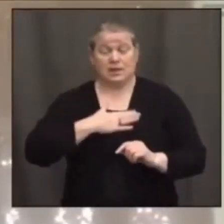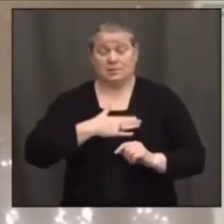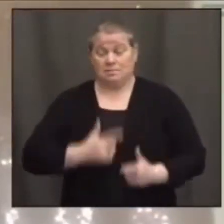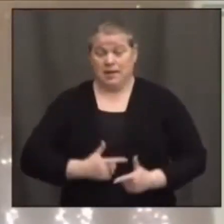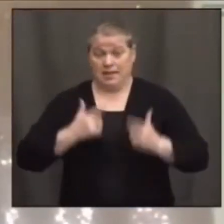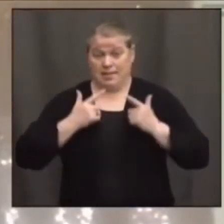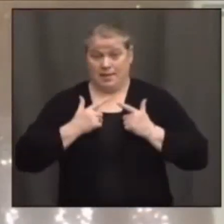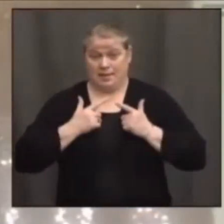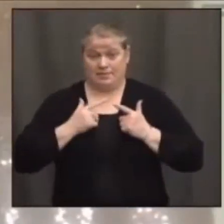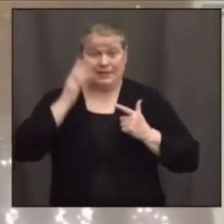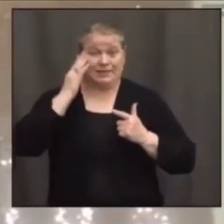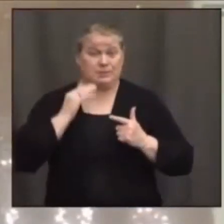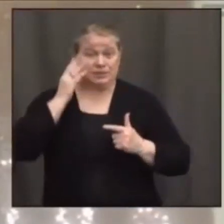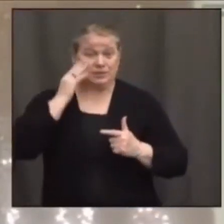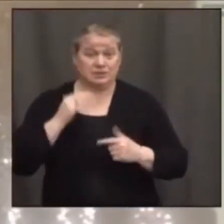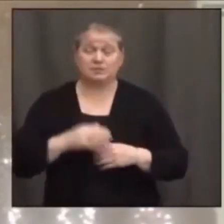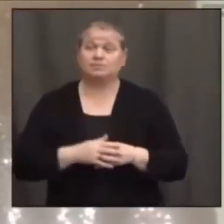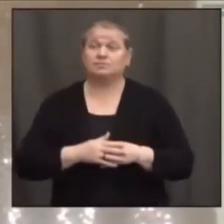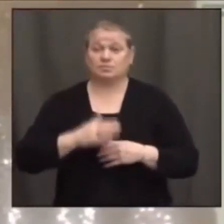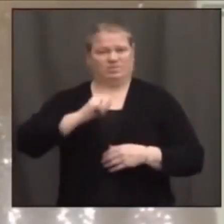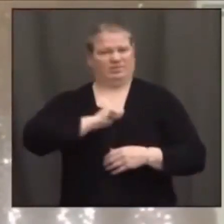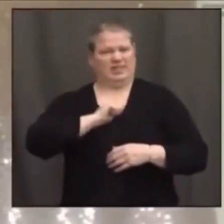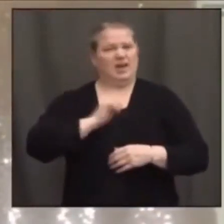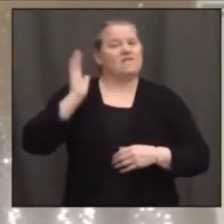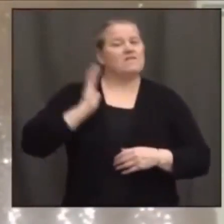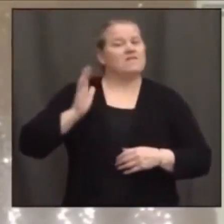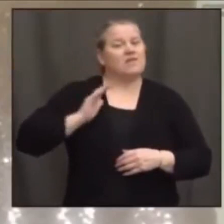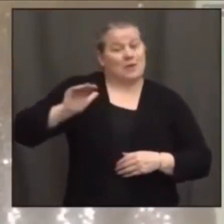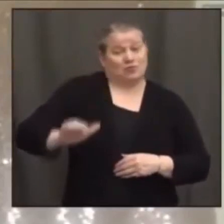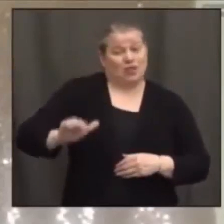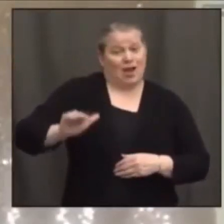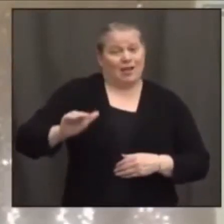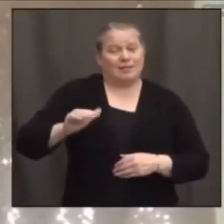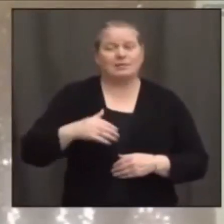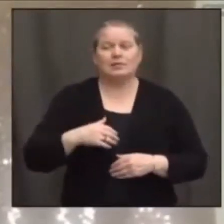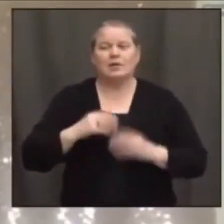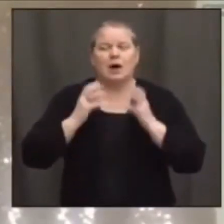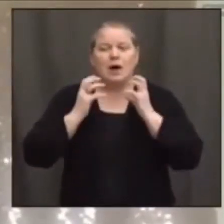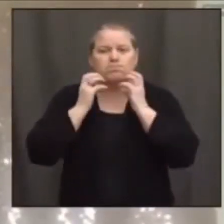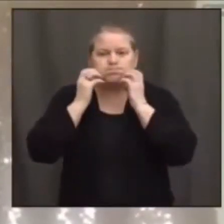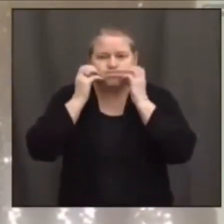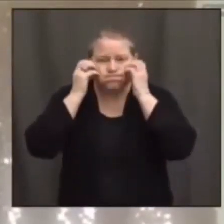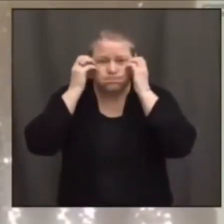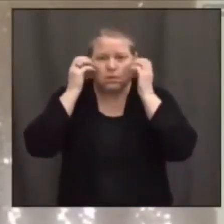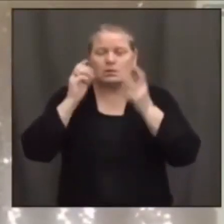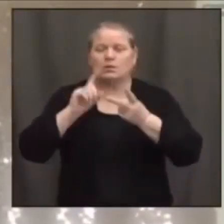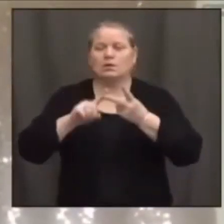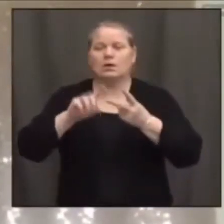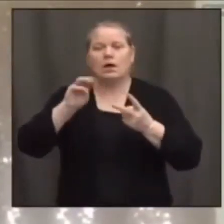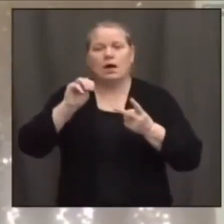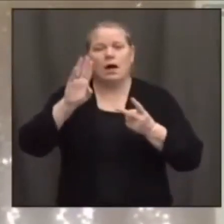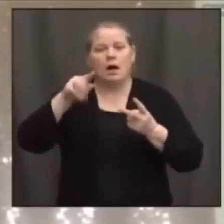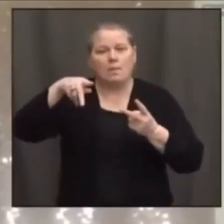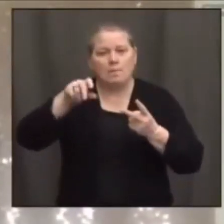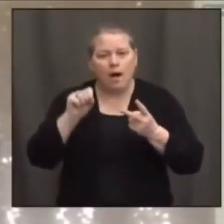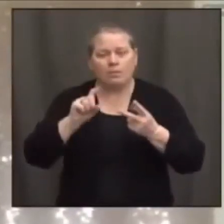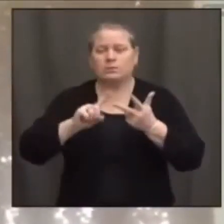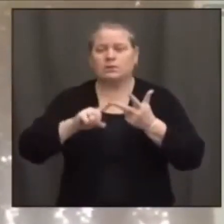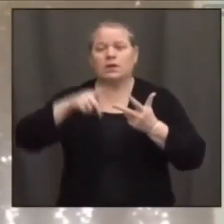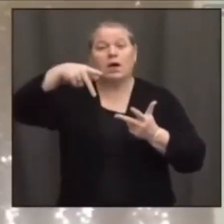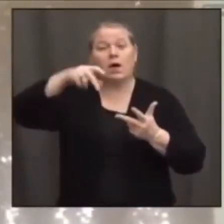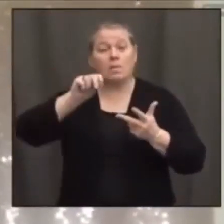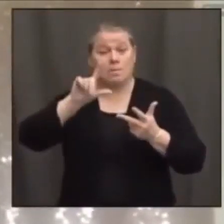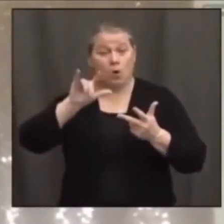child, mumps, measles, polio, whooping cough, all those things were very common.